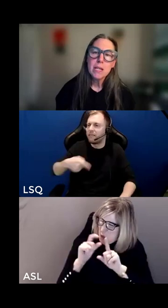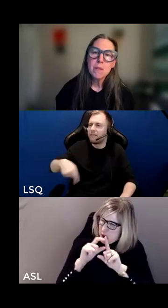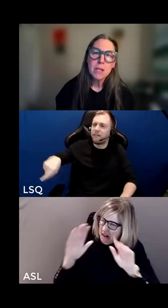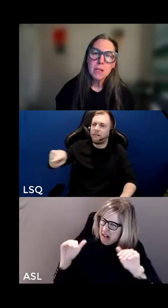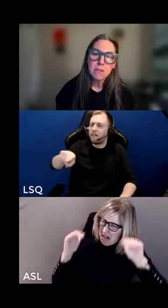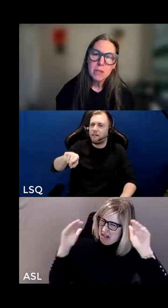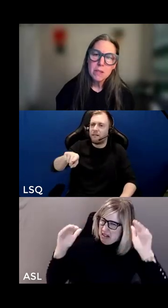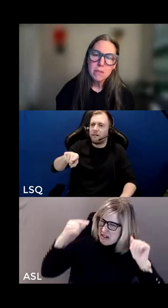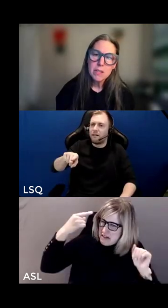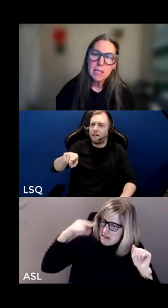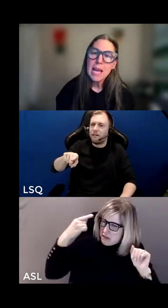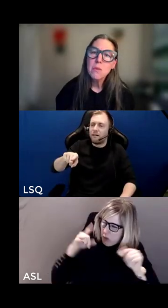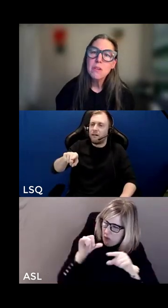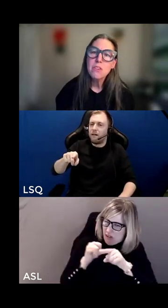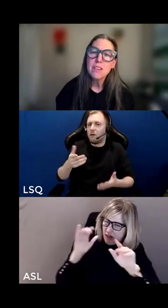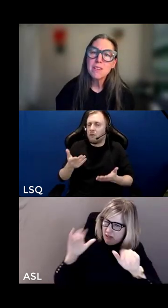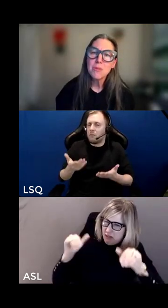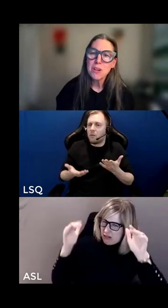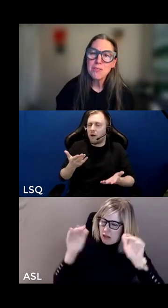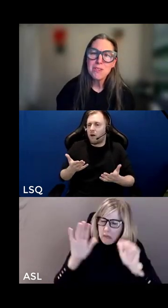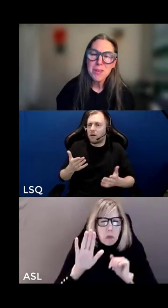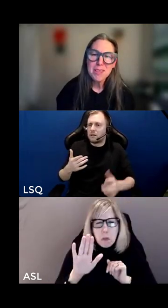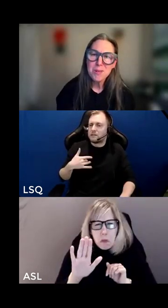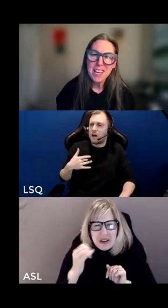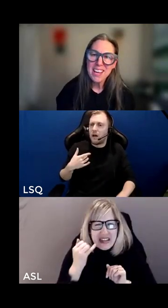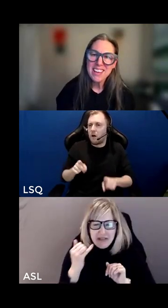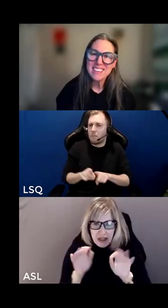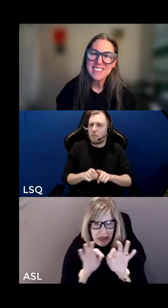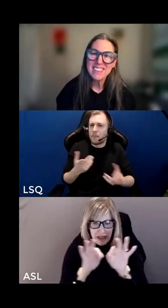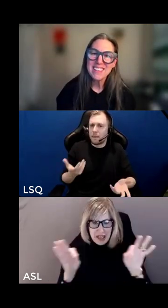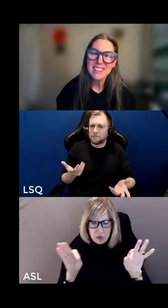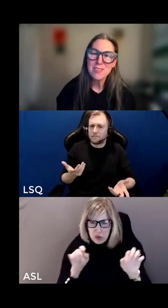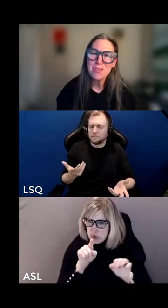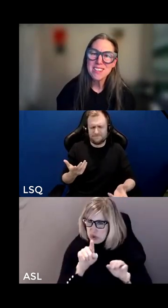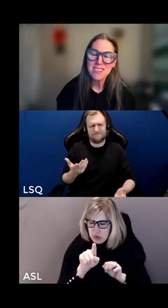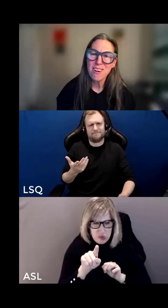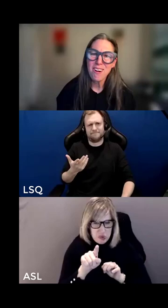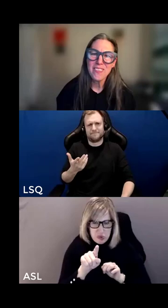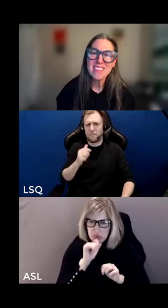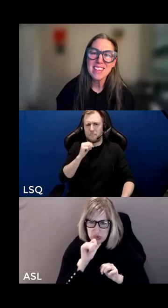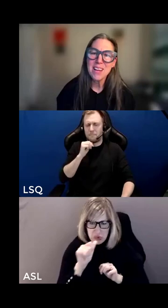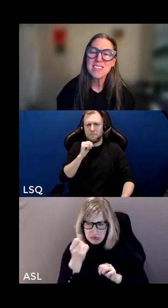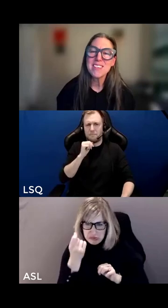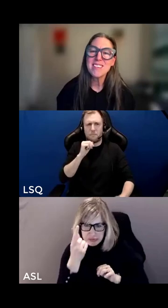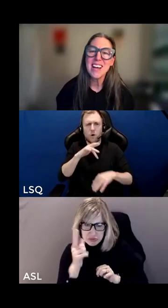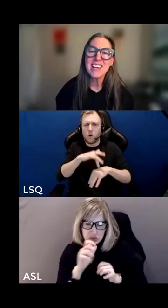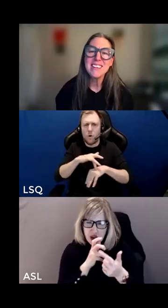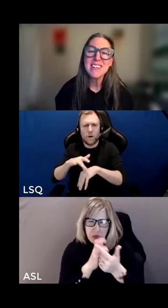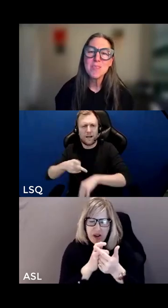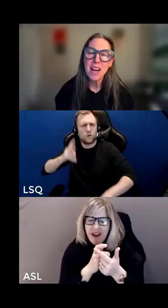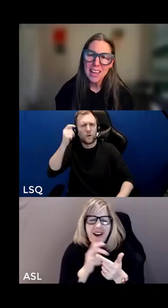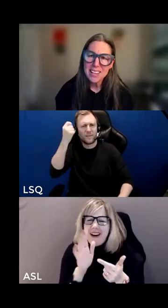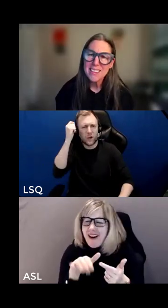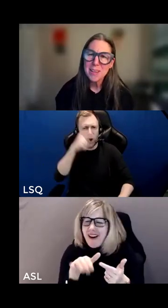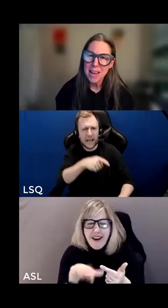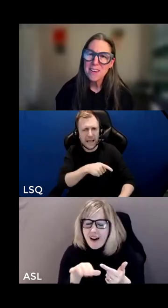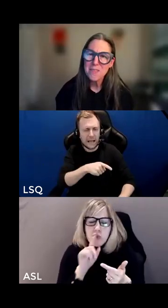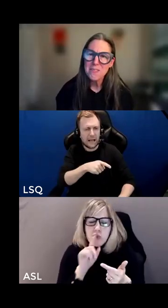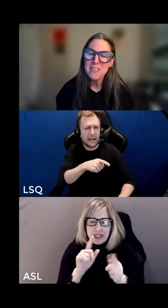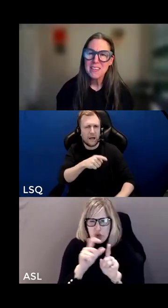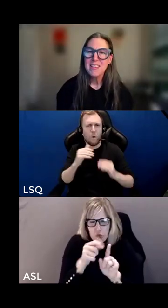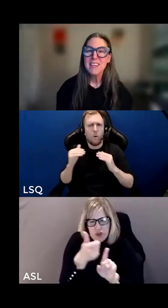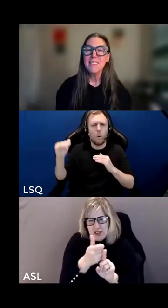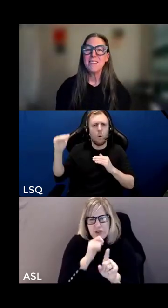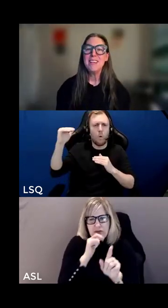to invite you that if the language doesn't work for you that's okay you don't need to draw on this language it's the ideas behind it that